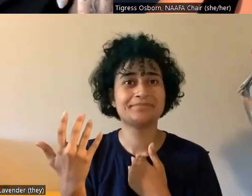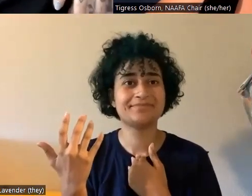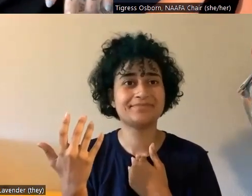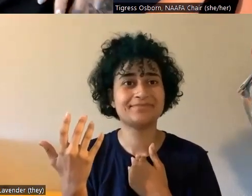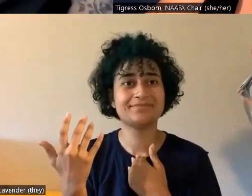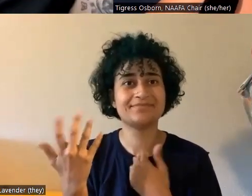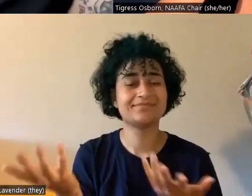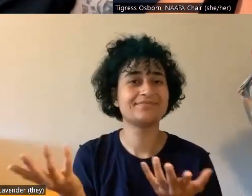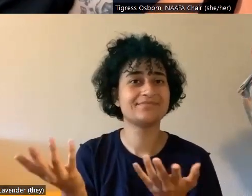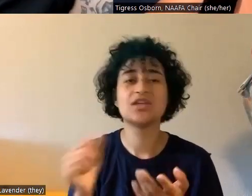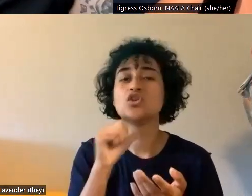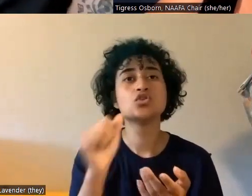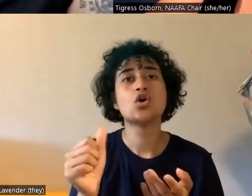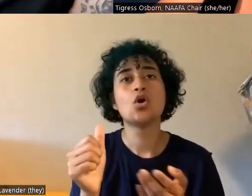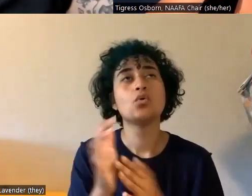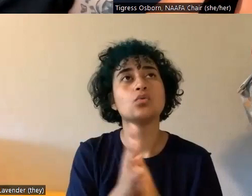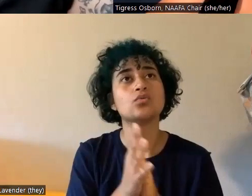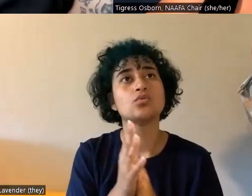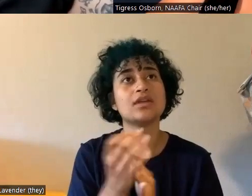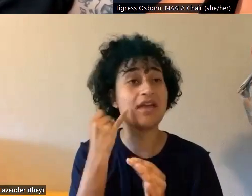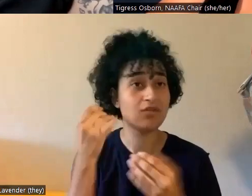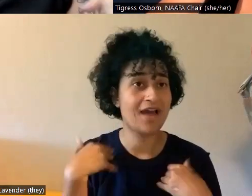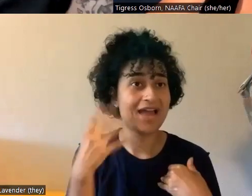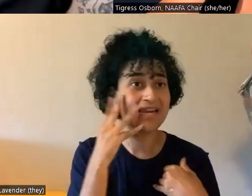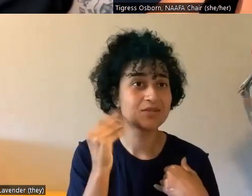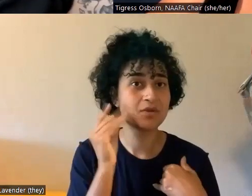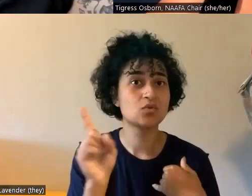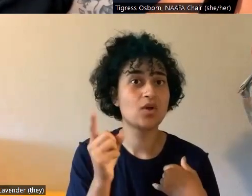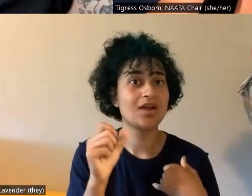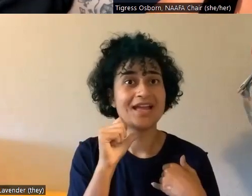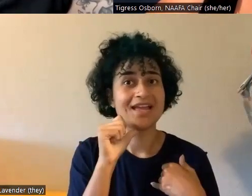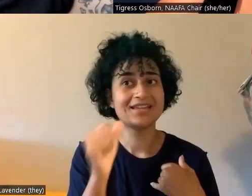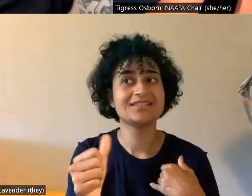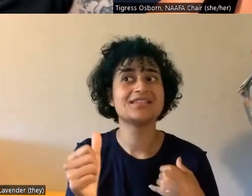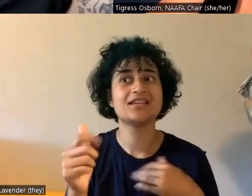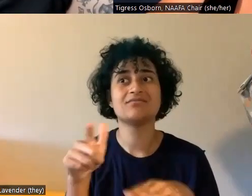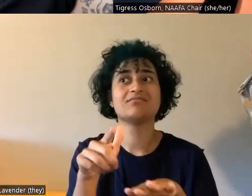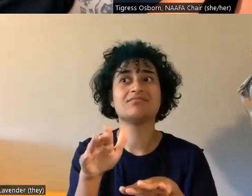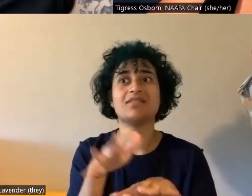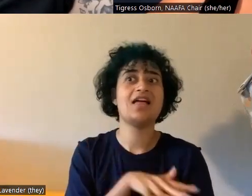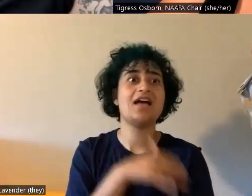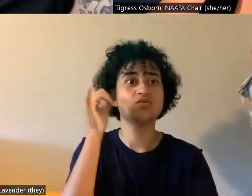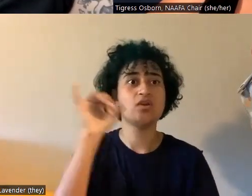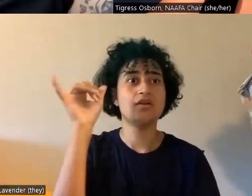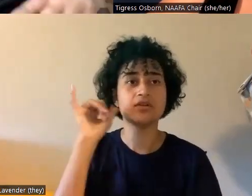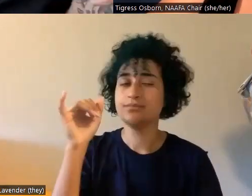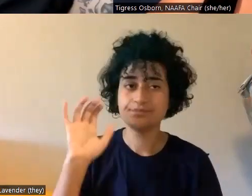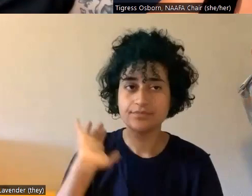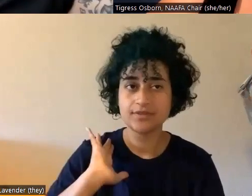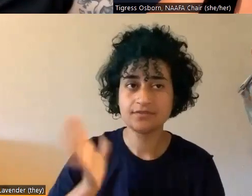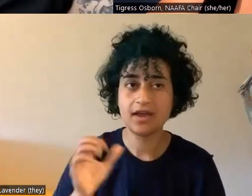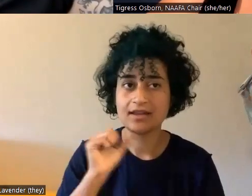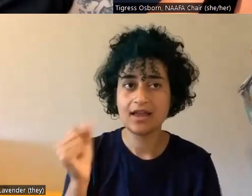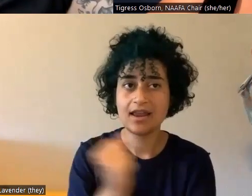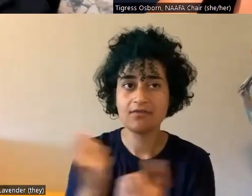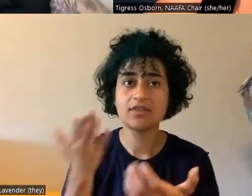don't be, even if you've had an experience where it didn't last forever, that's okay. Not everything does try it